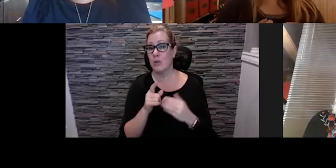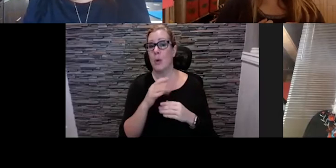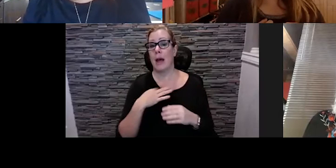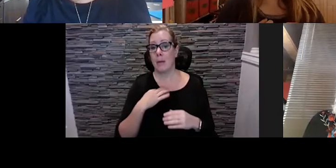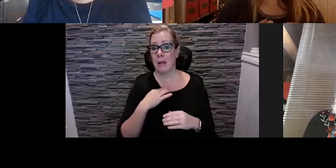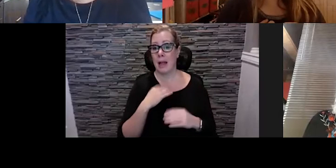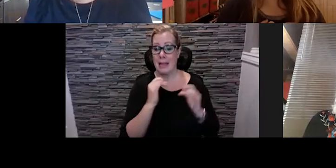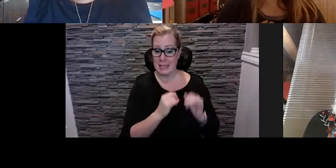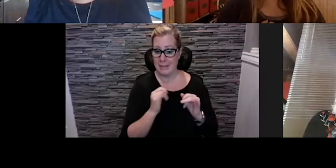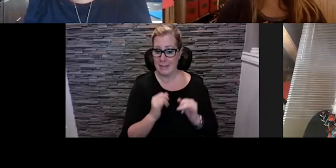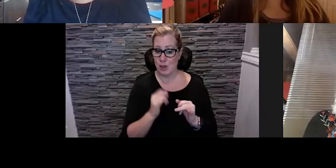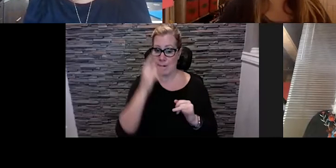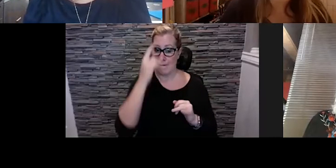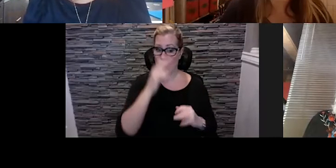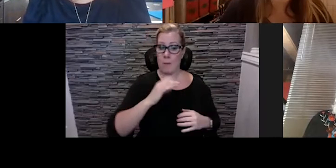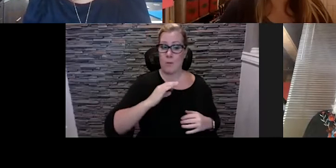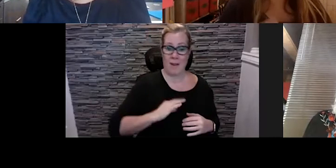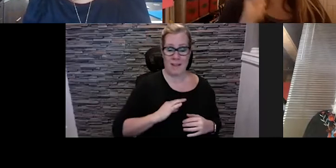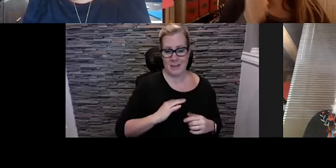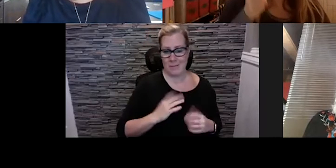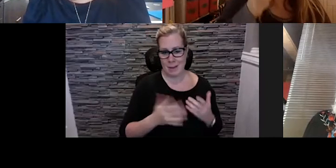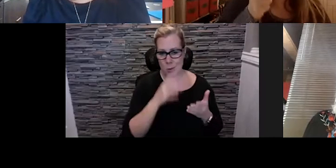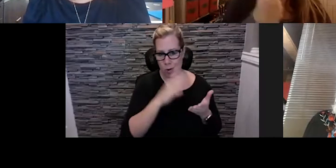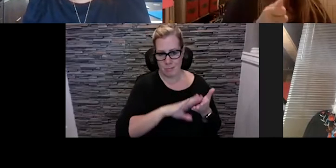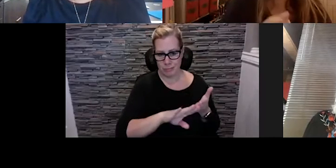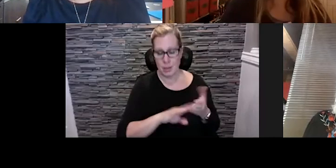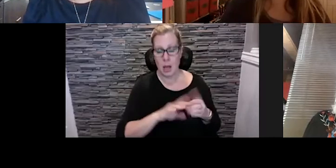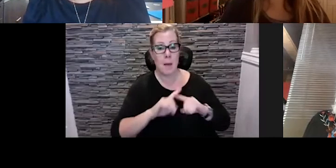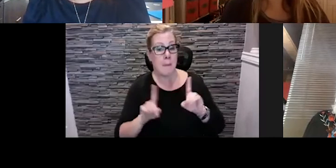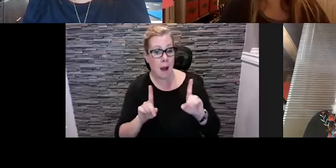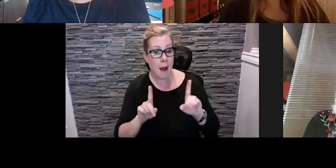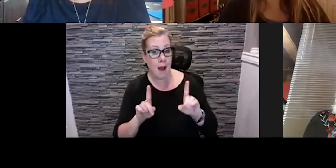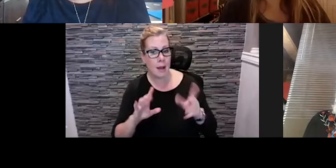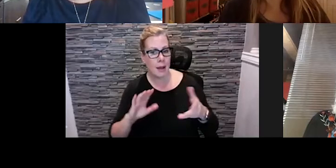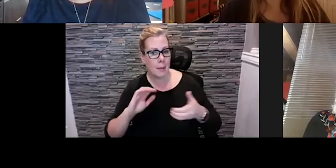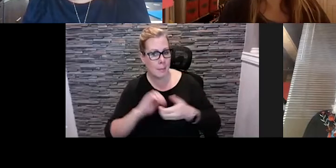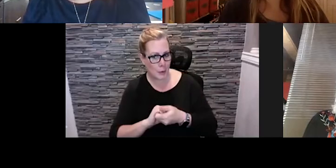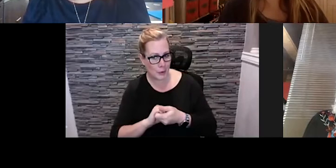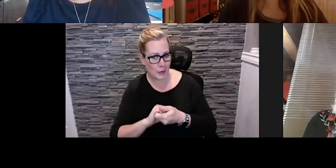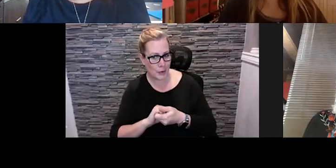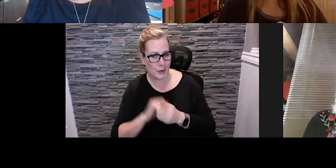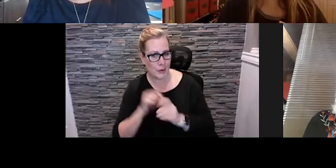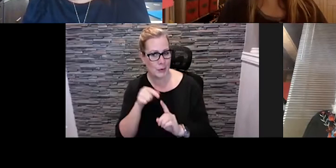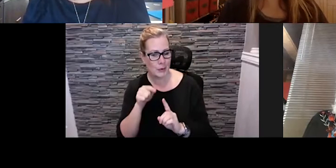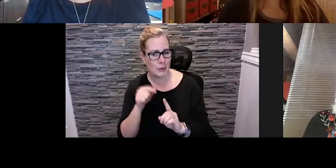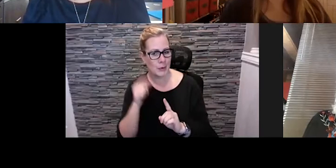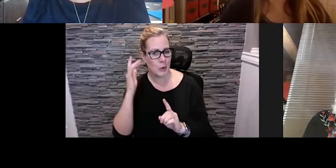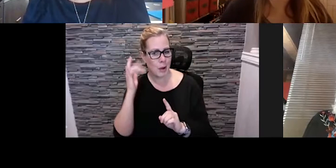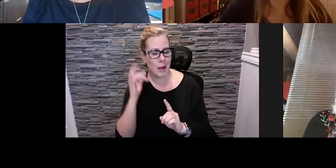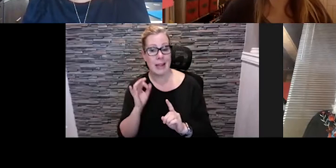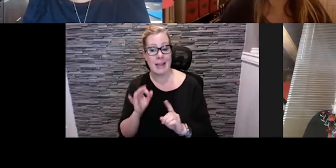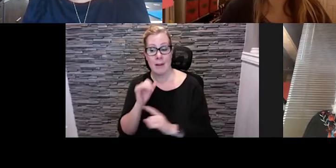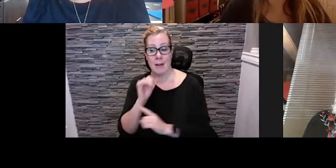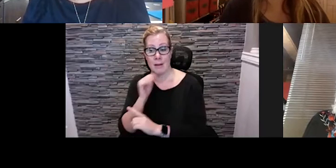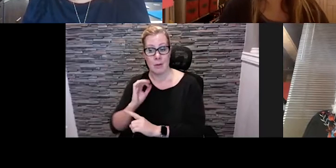own as a for profit. However, this is where the partnership becomes really important, because if there's a not for